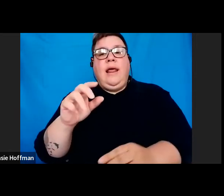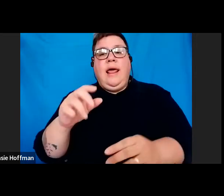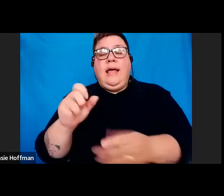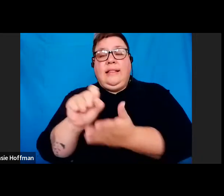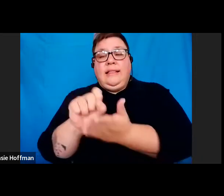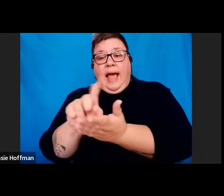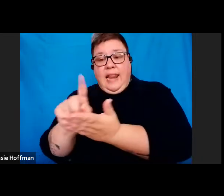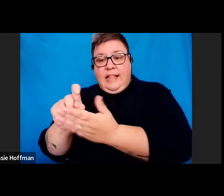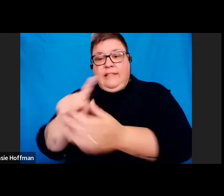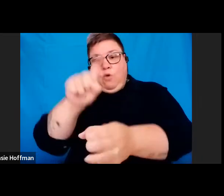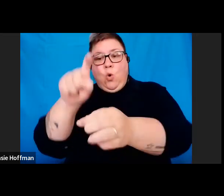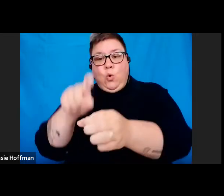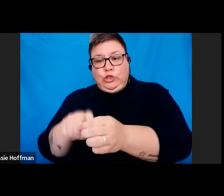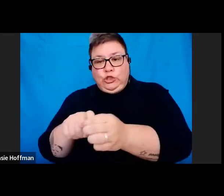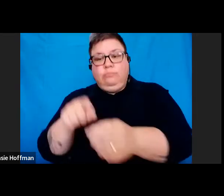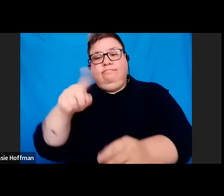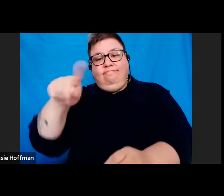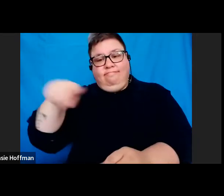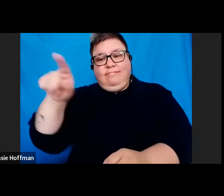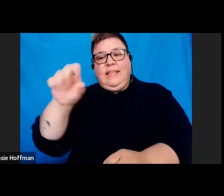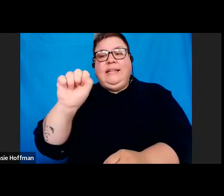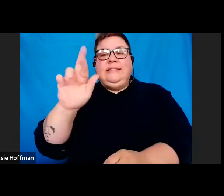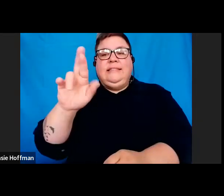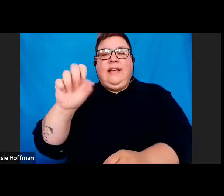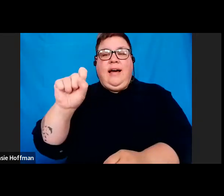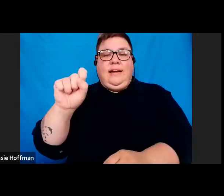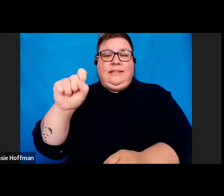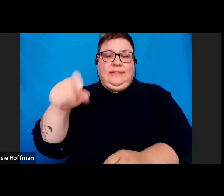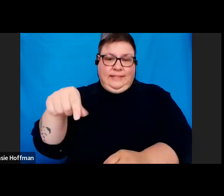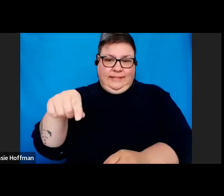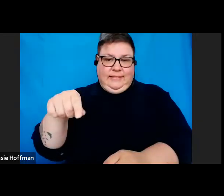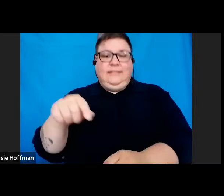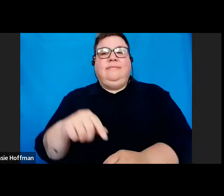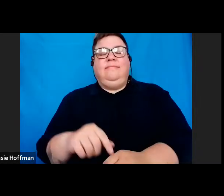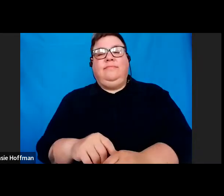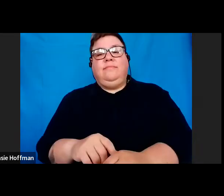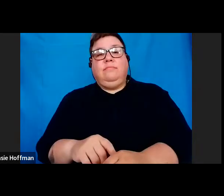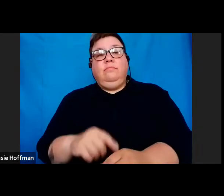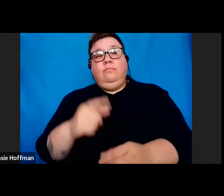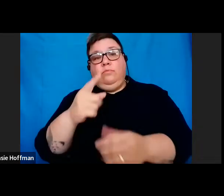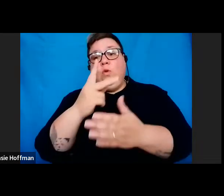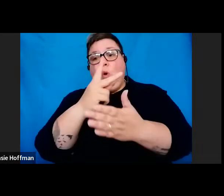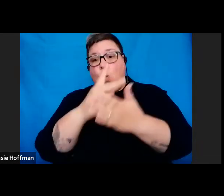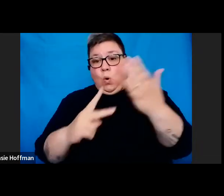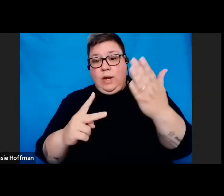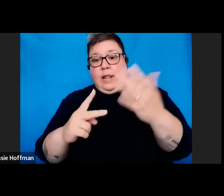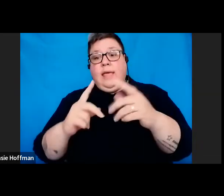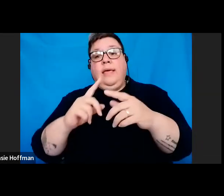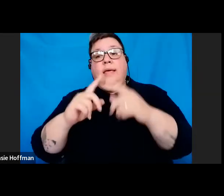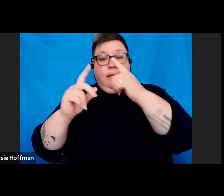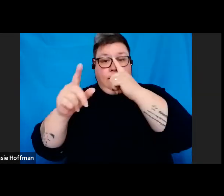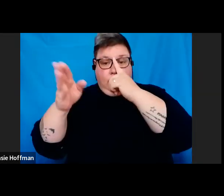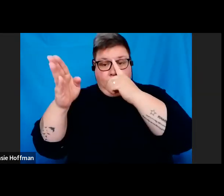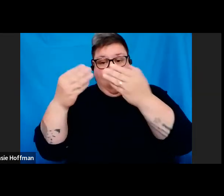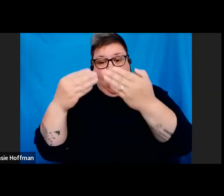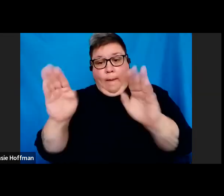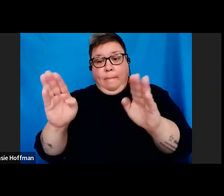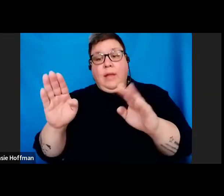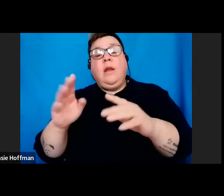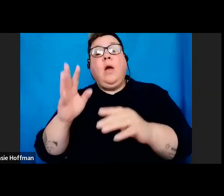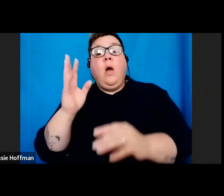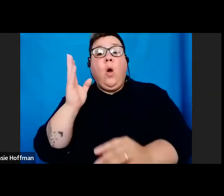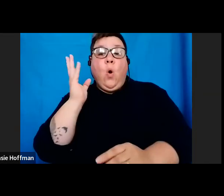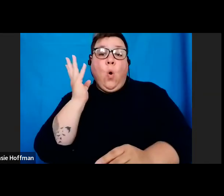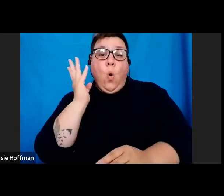.za. But please take note that this mailbox will only be available until the webinar ends. After that, you might